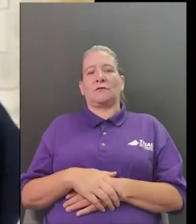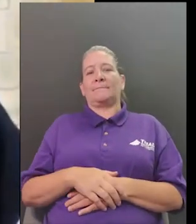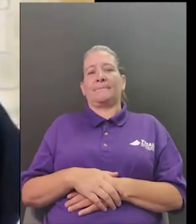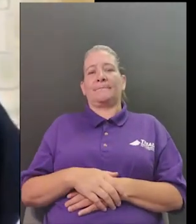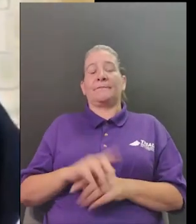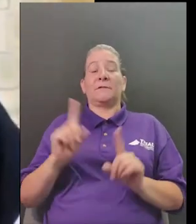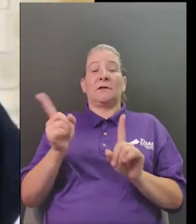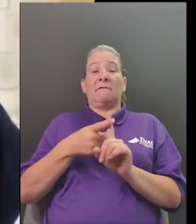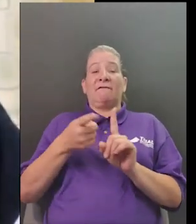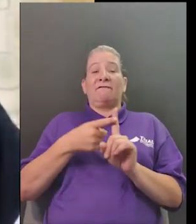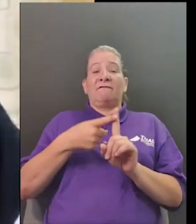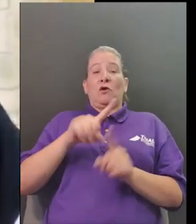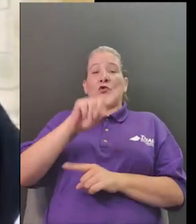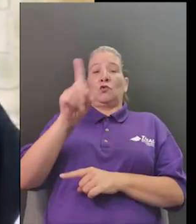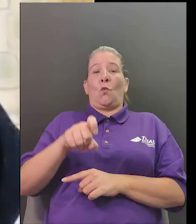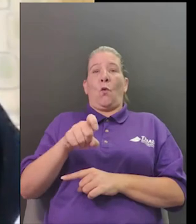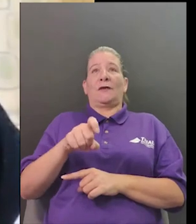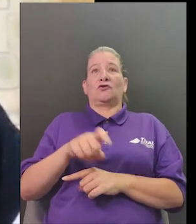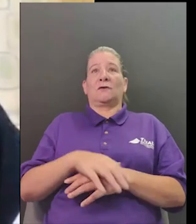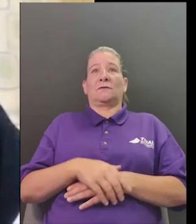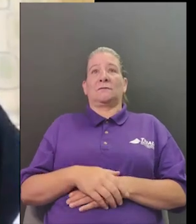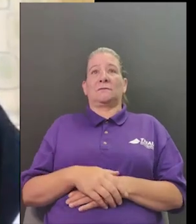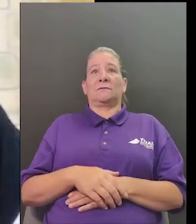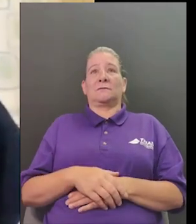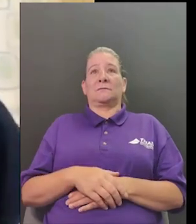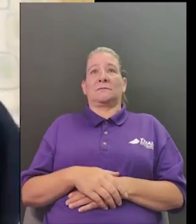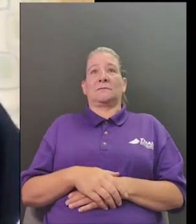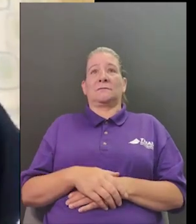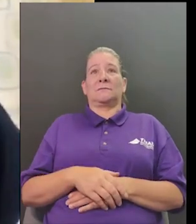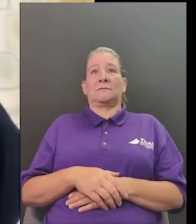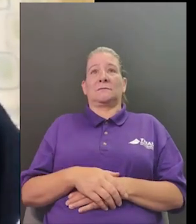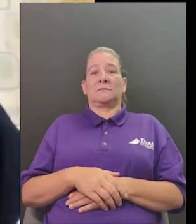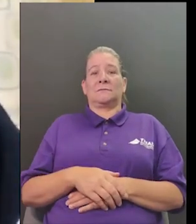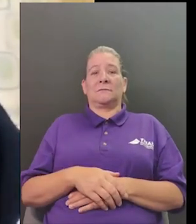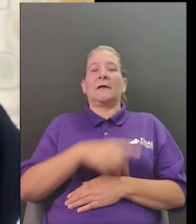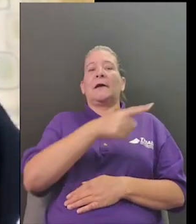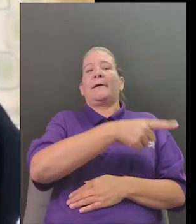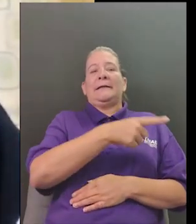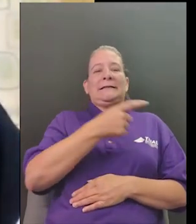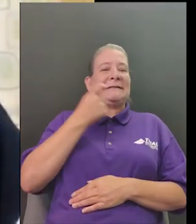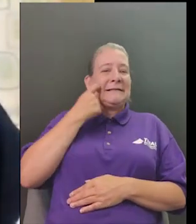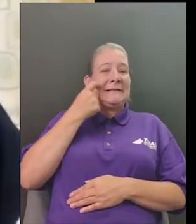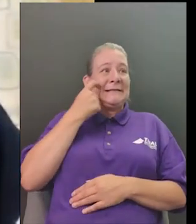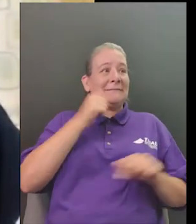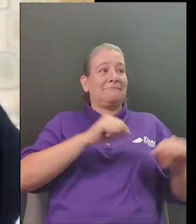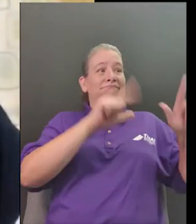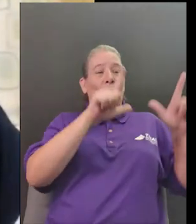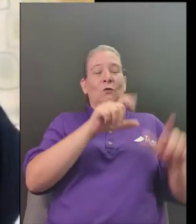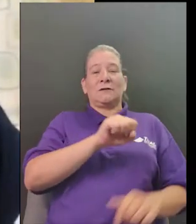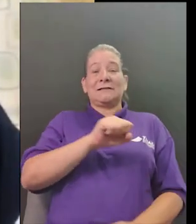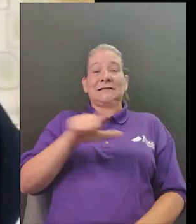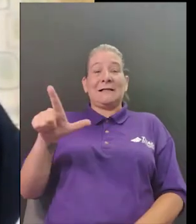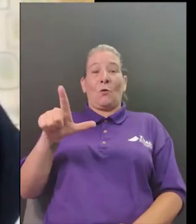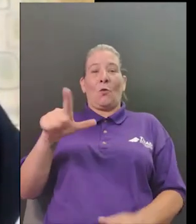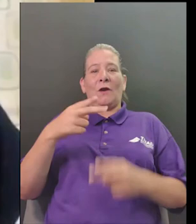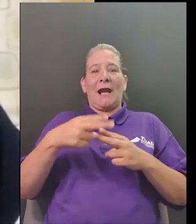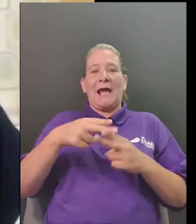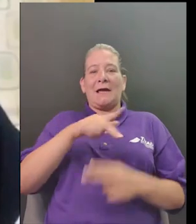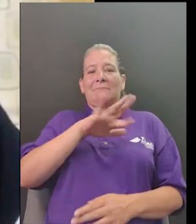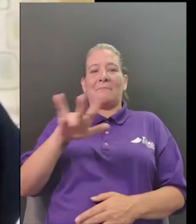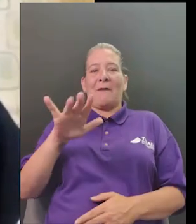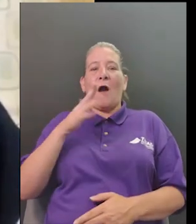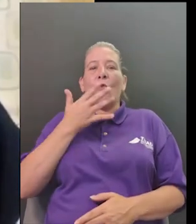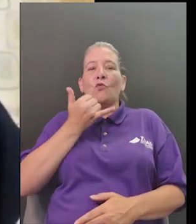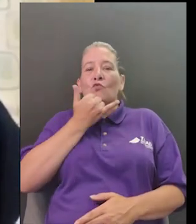women in his family who served as a hostess including dolly madison so someone mentioned the white house being on